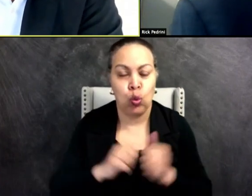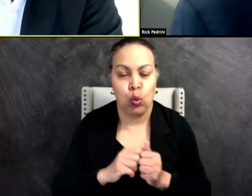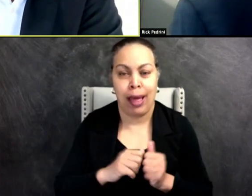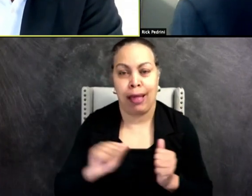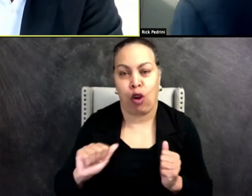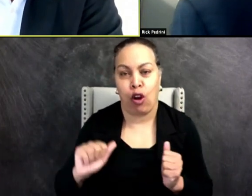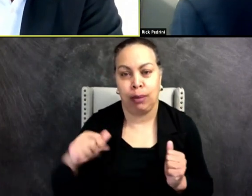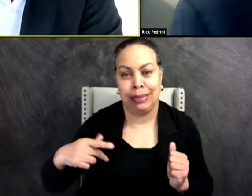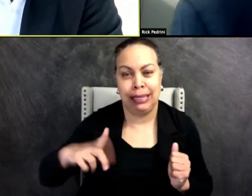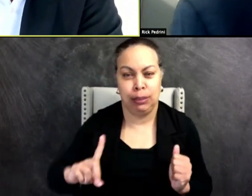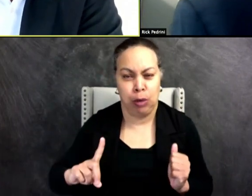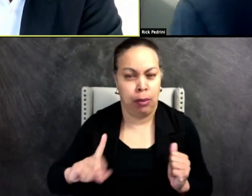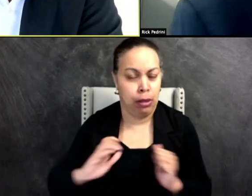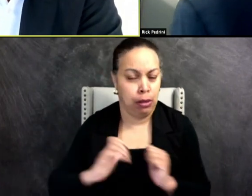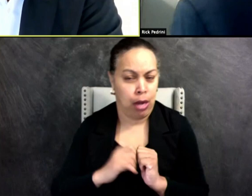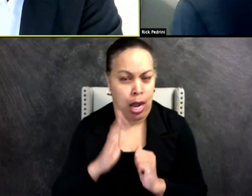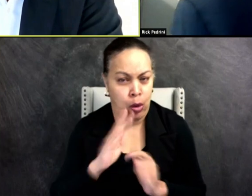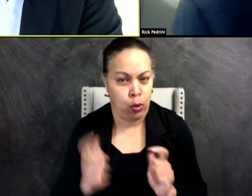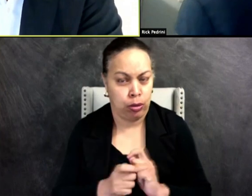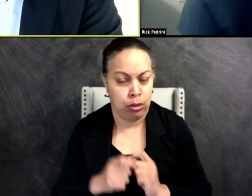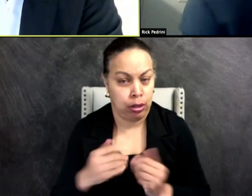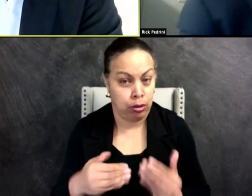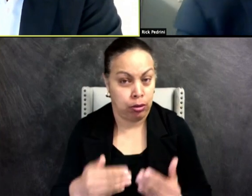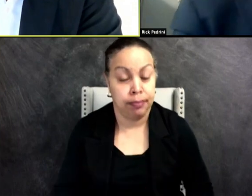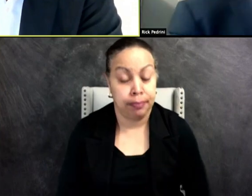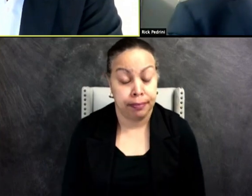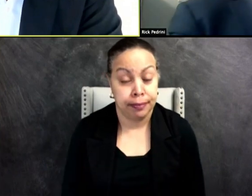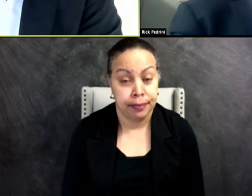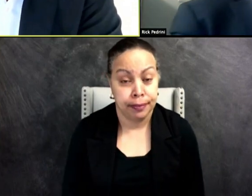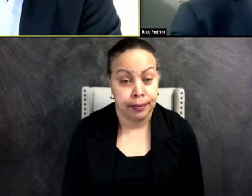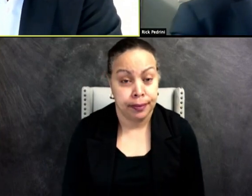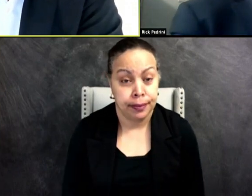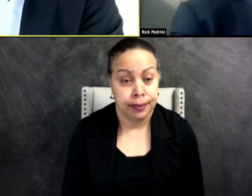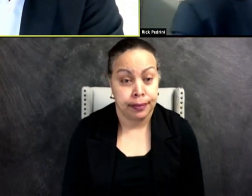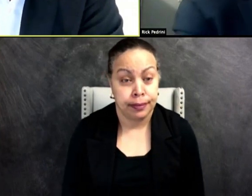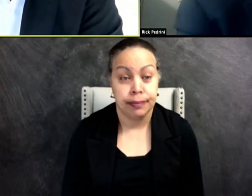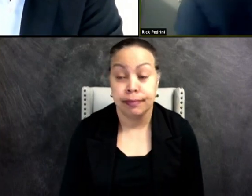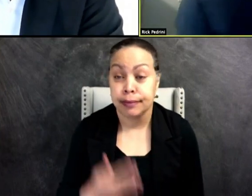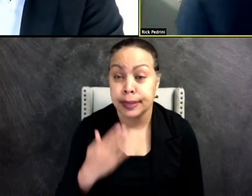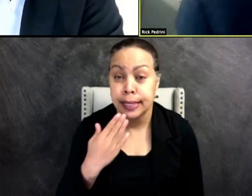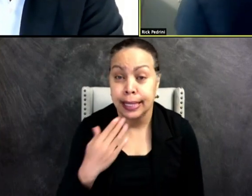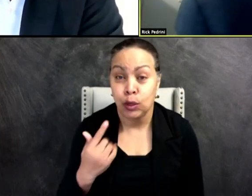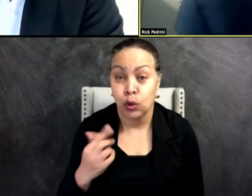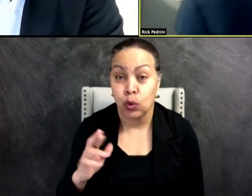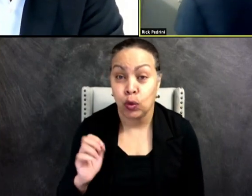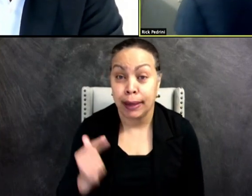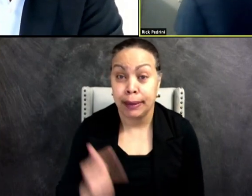to follow through on that reform? Thank you, Greg. Um,